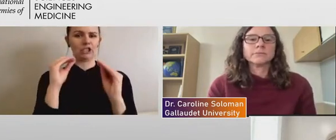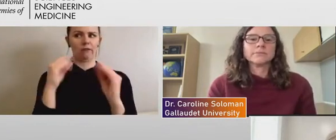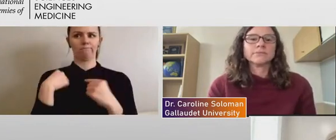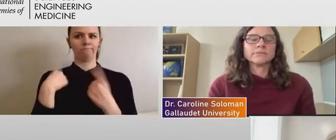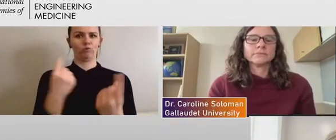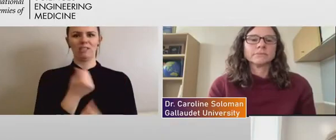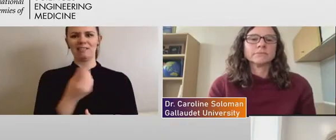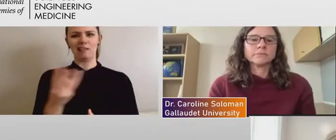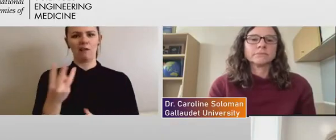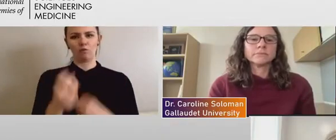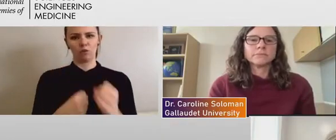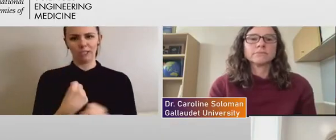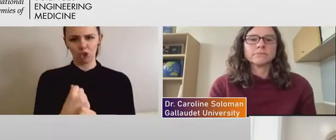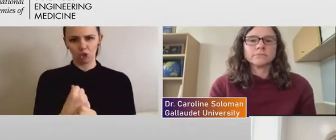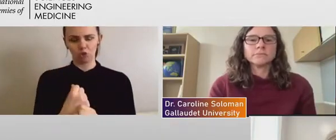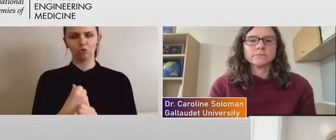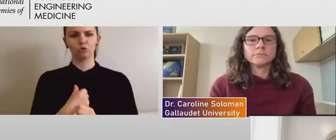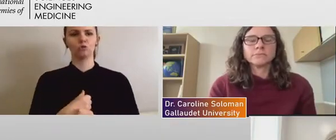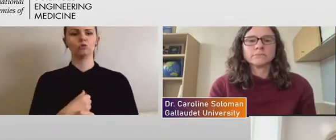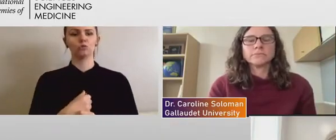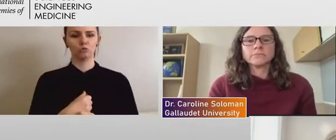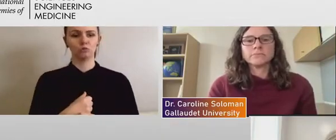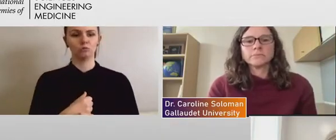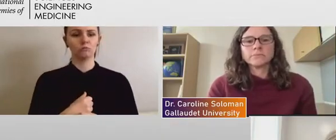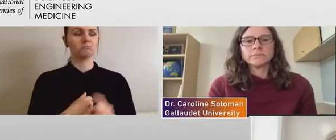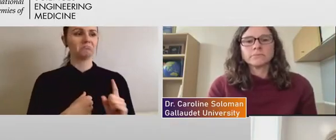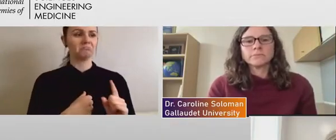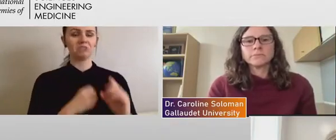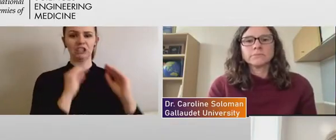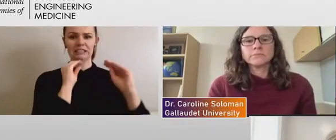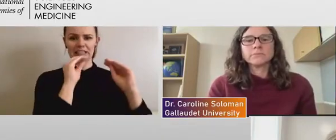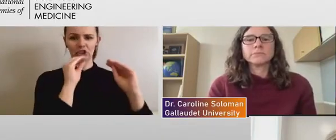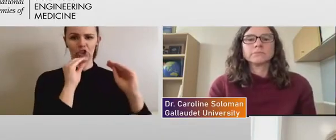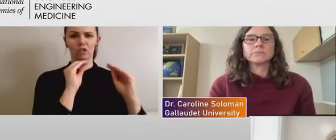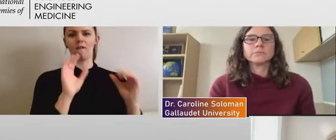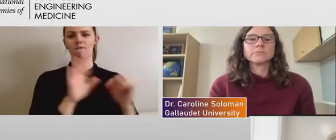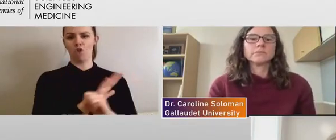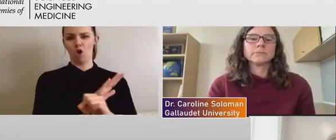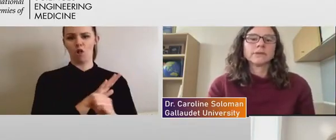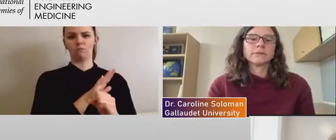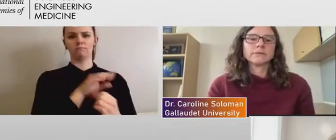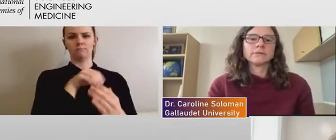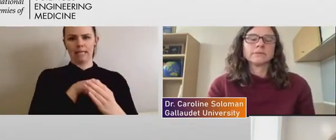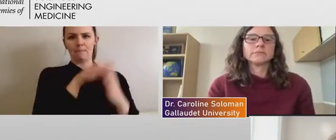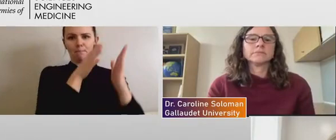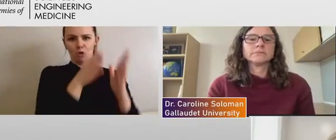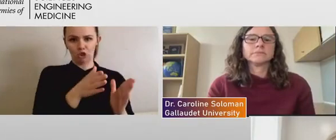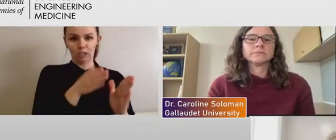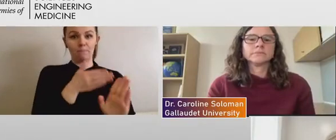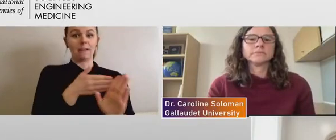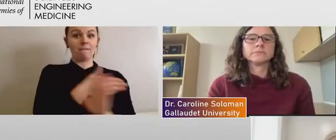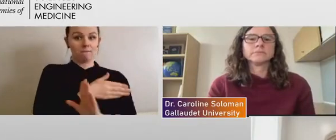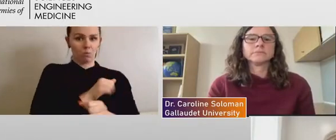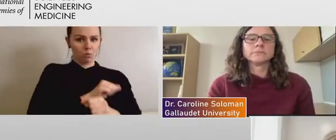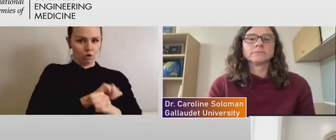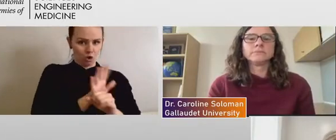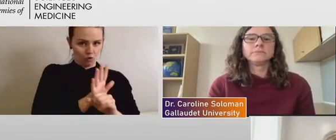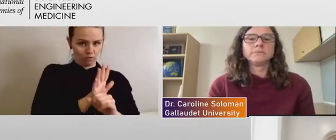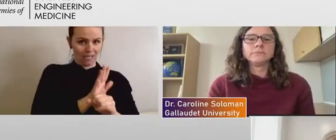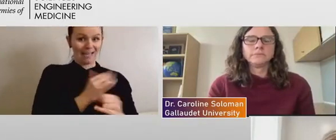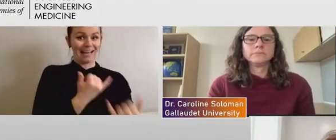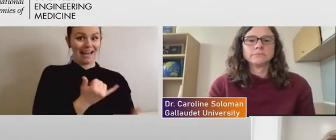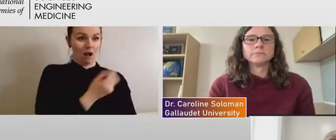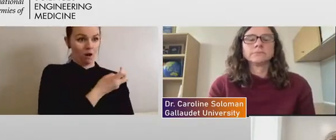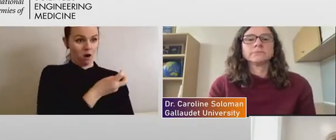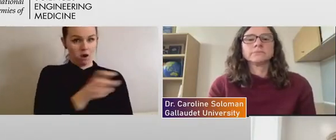switched, um, from, I was fully teaching fully in person, um, before the pandemic and I now teach, um, fully